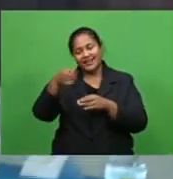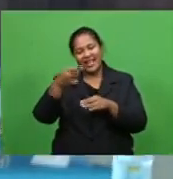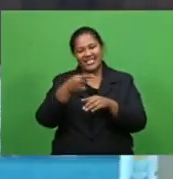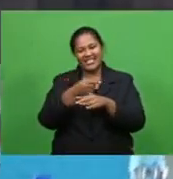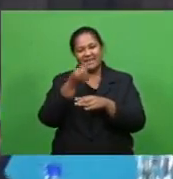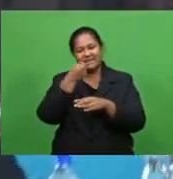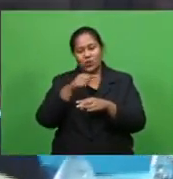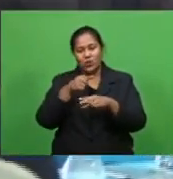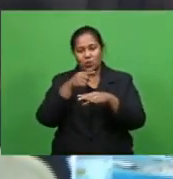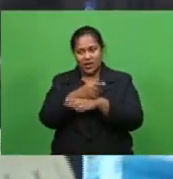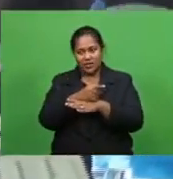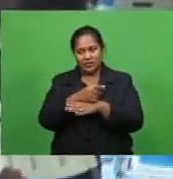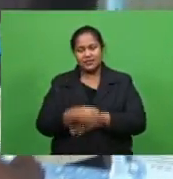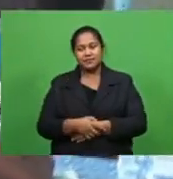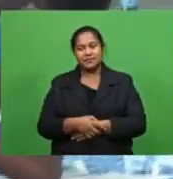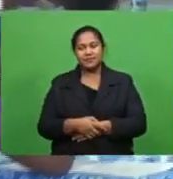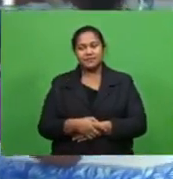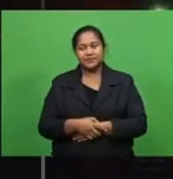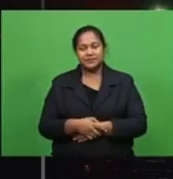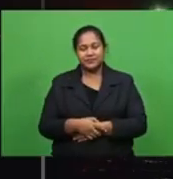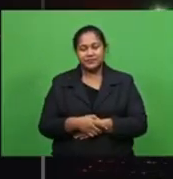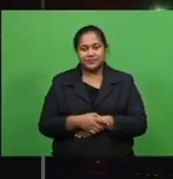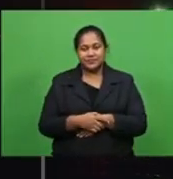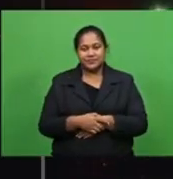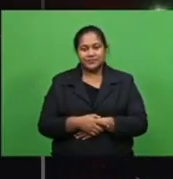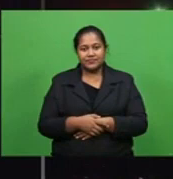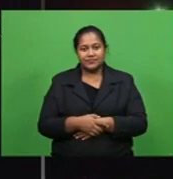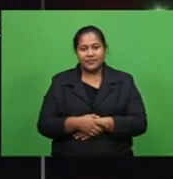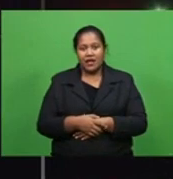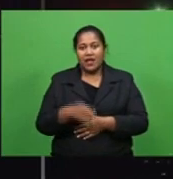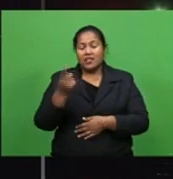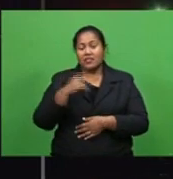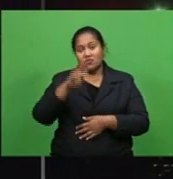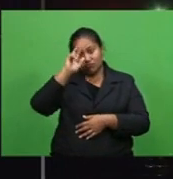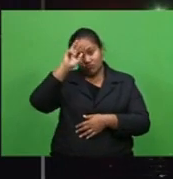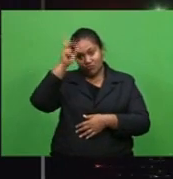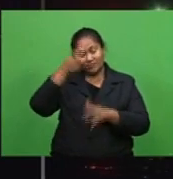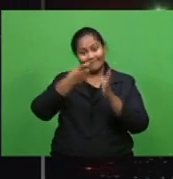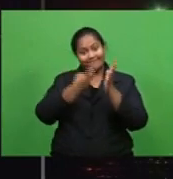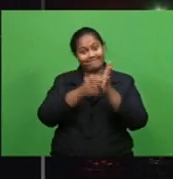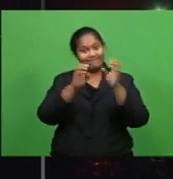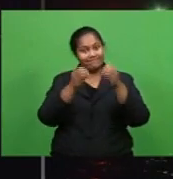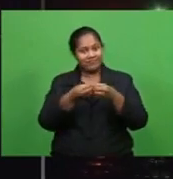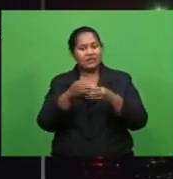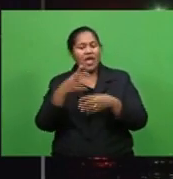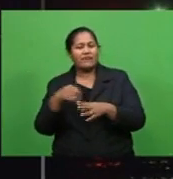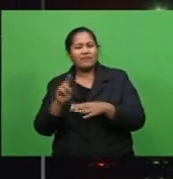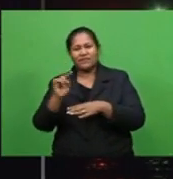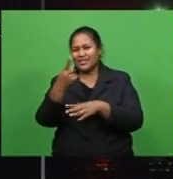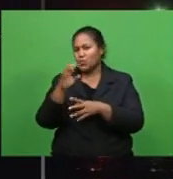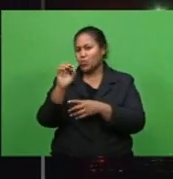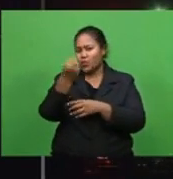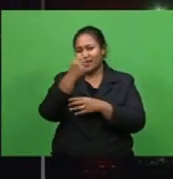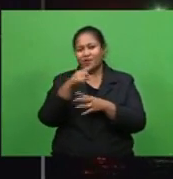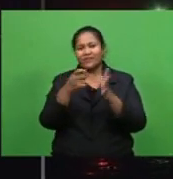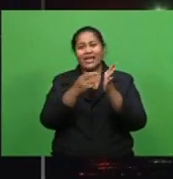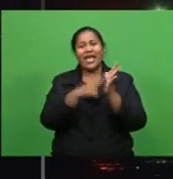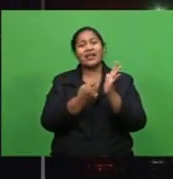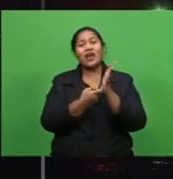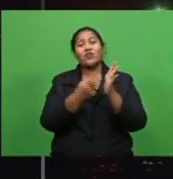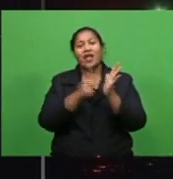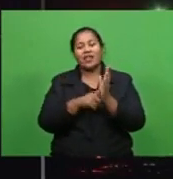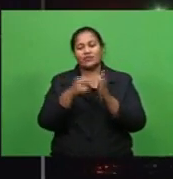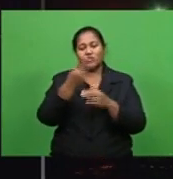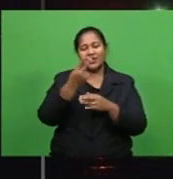Talimaterkula FBC Sports the rooster secured its first win of the nrl season following their 28